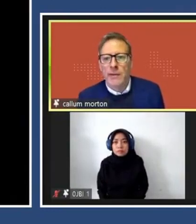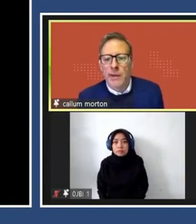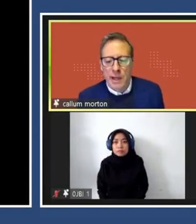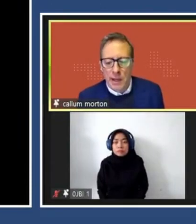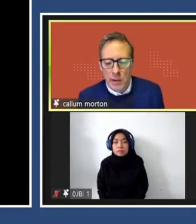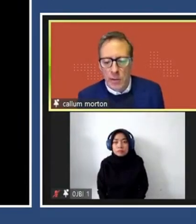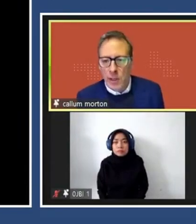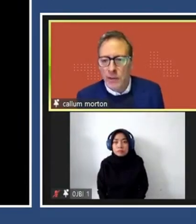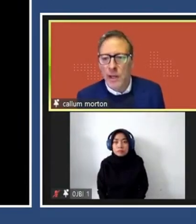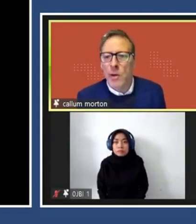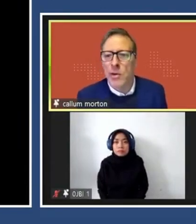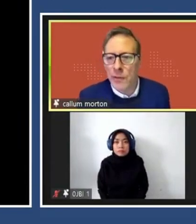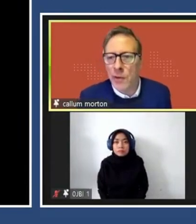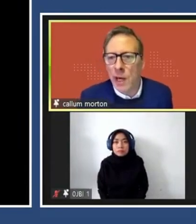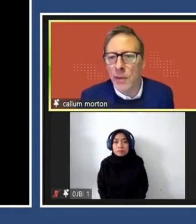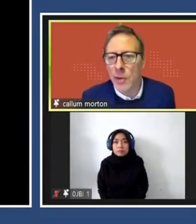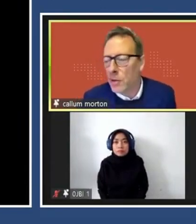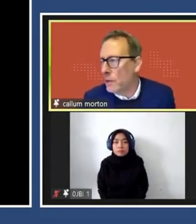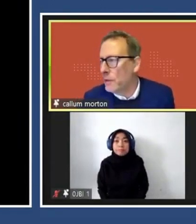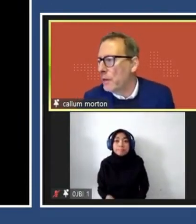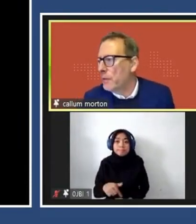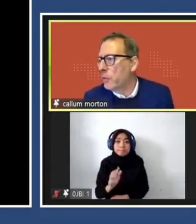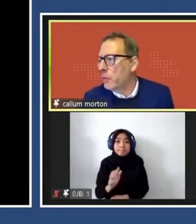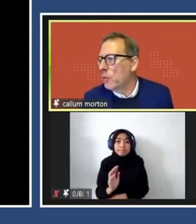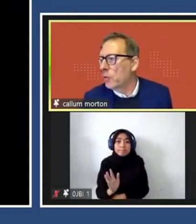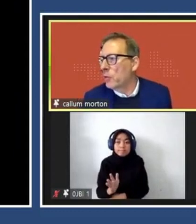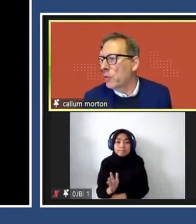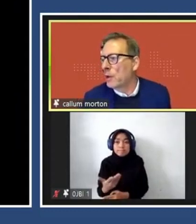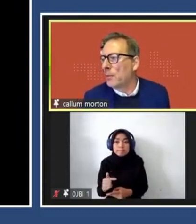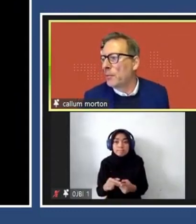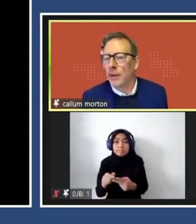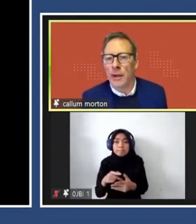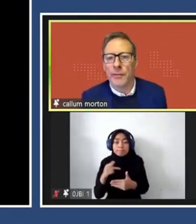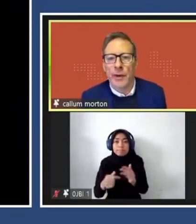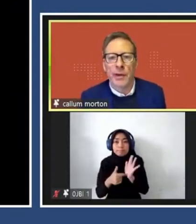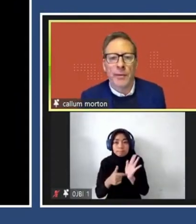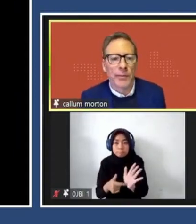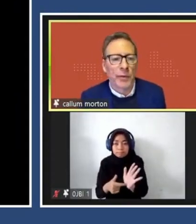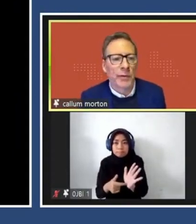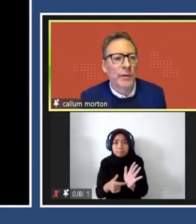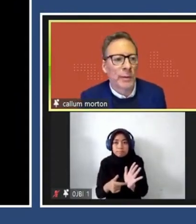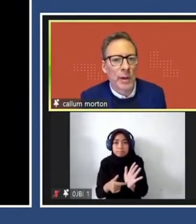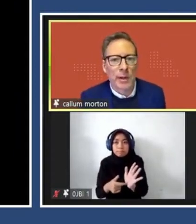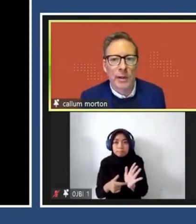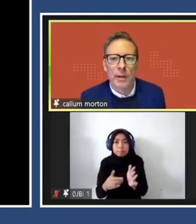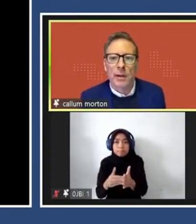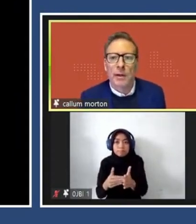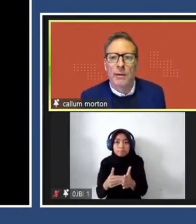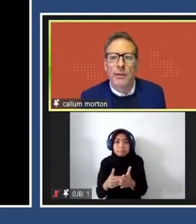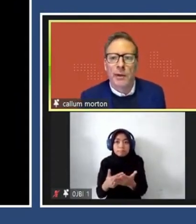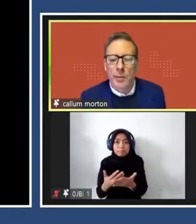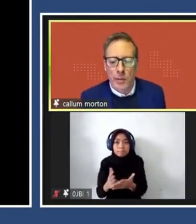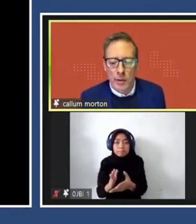can probably leave it there, Agung, and take questions. I've got other projects in there to talk to, um, but I, I think I've sort of overdone my,